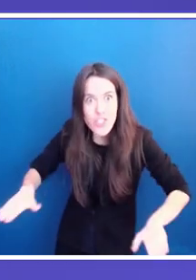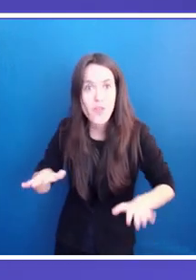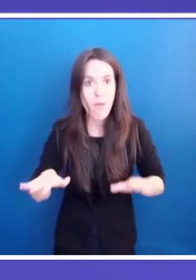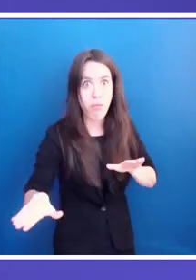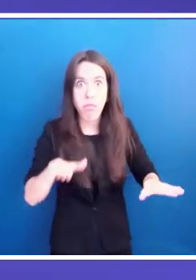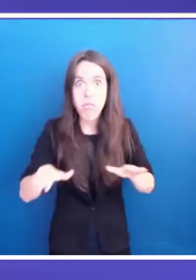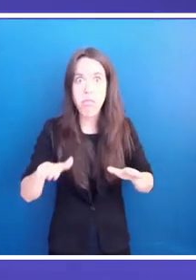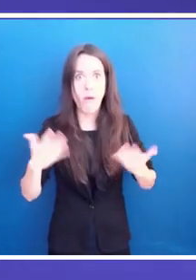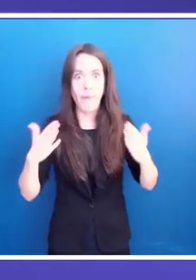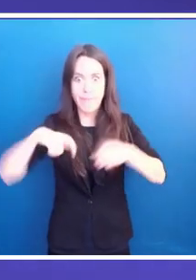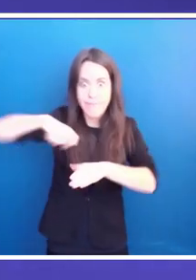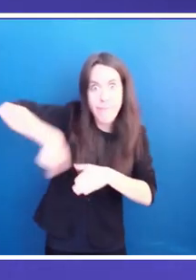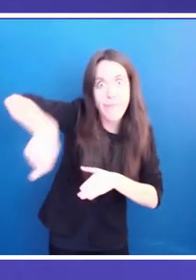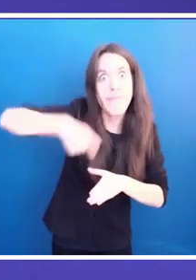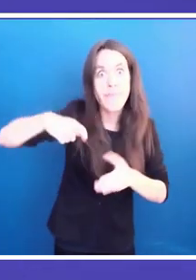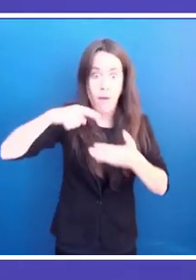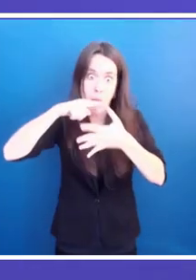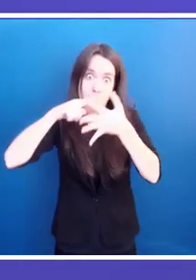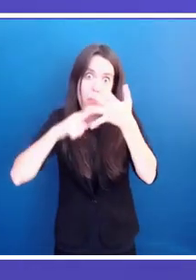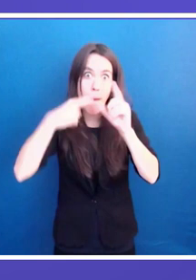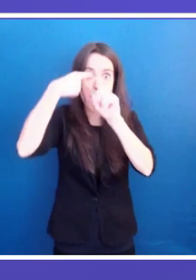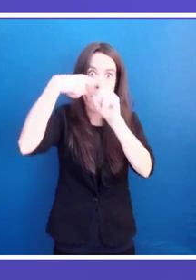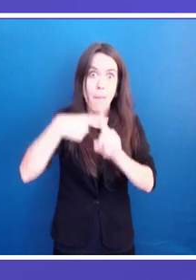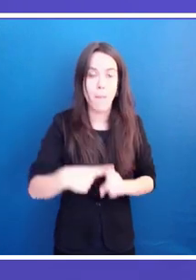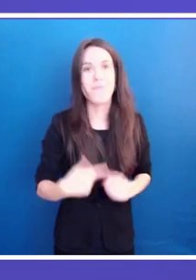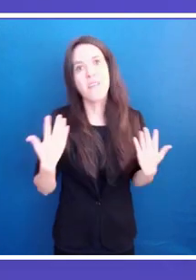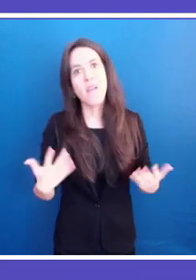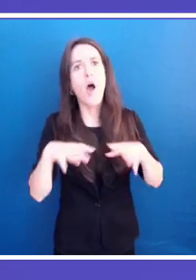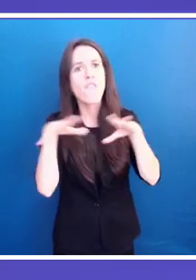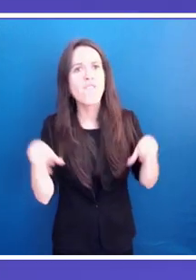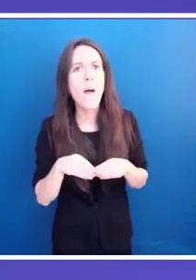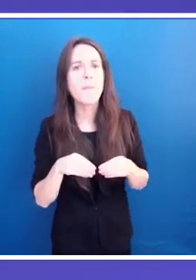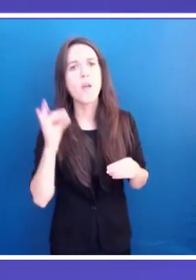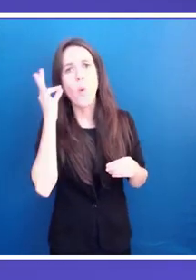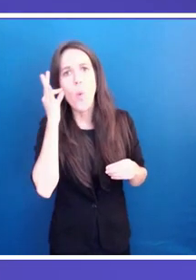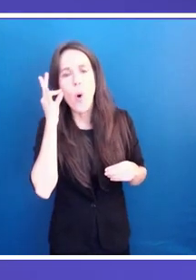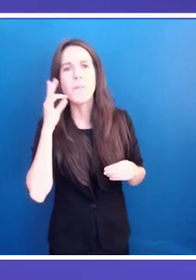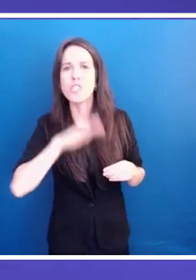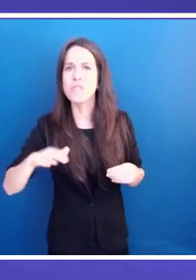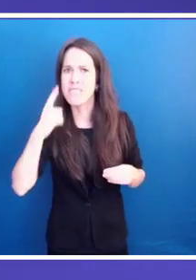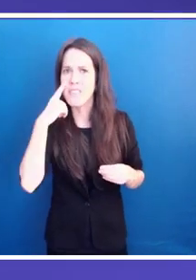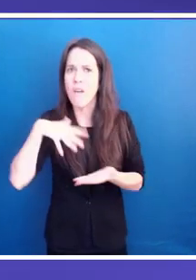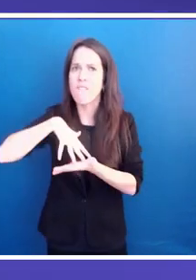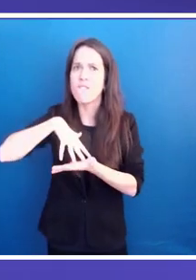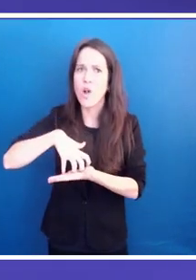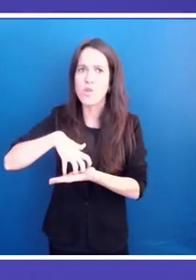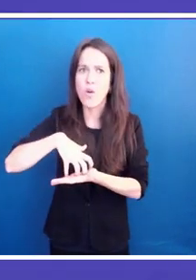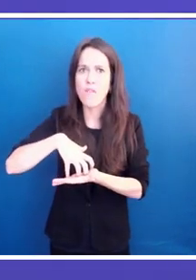and children are now more vulnerable to violence. Not all the houses are safe.